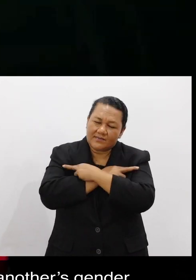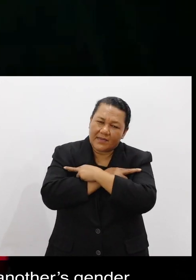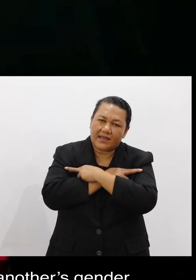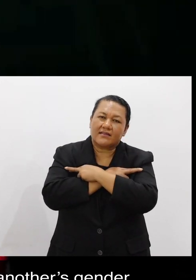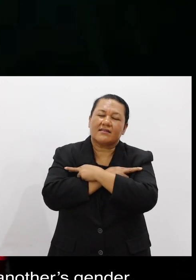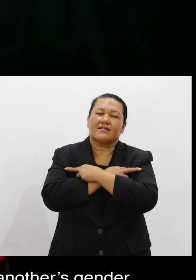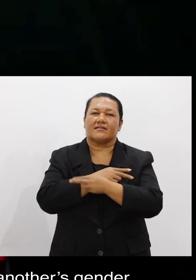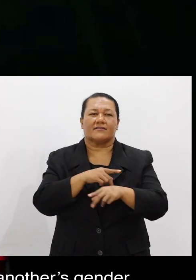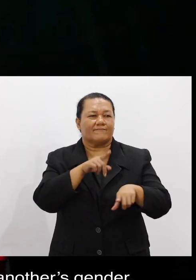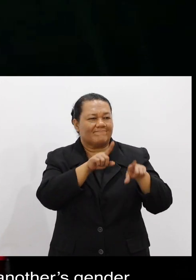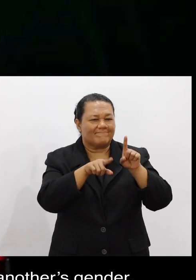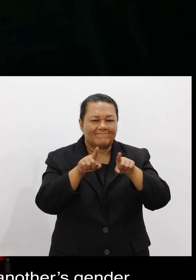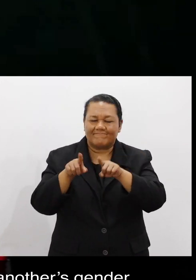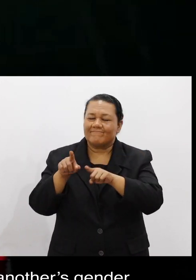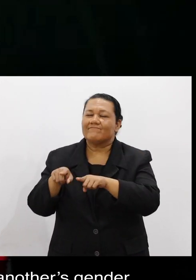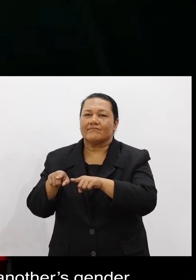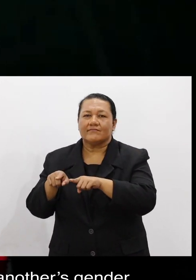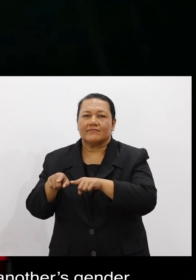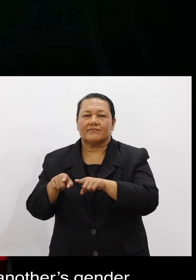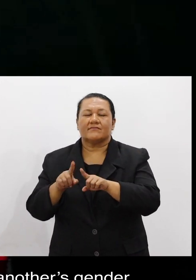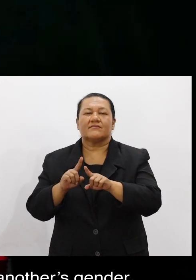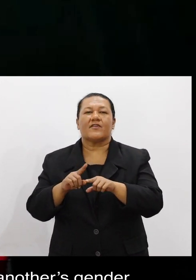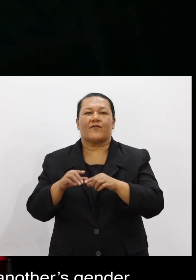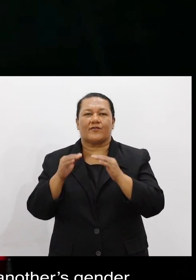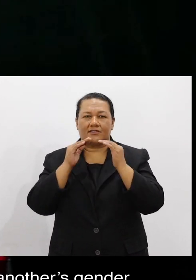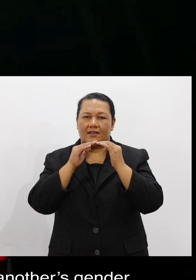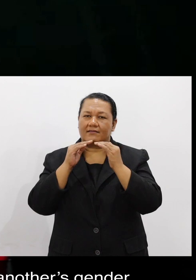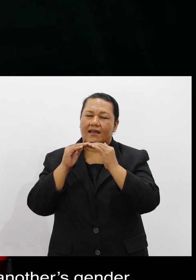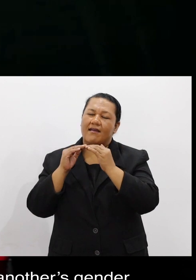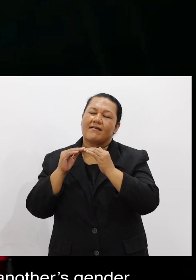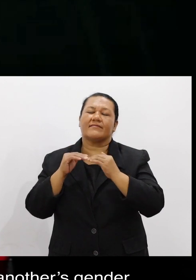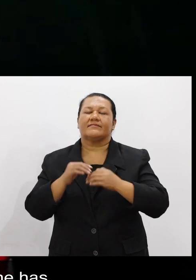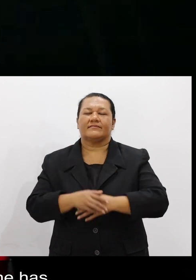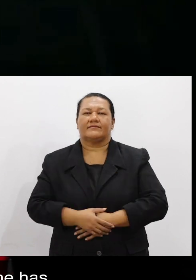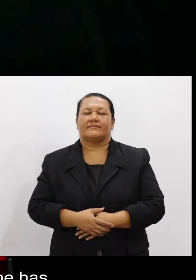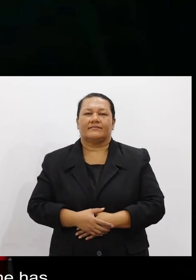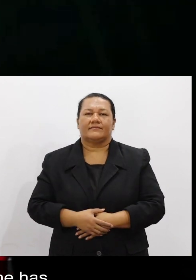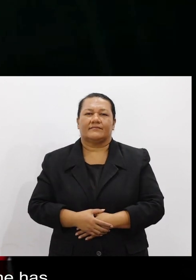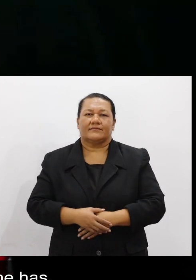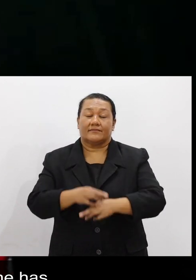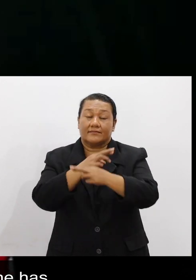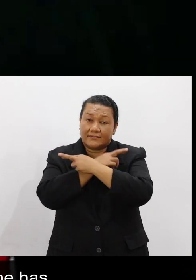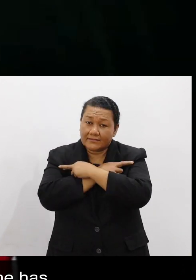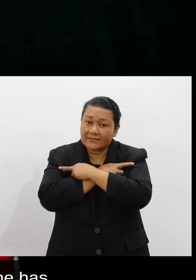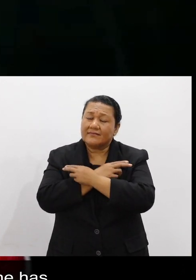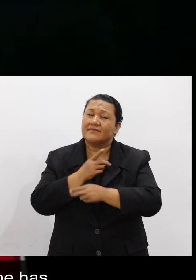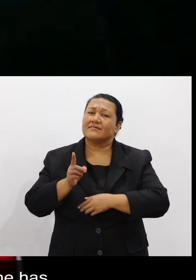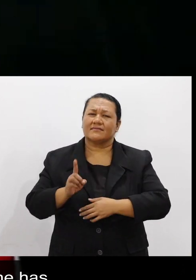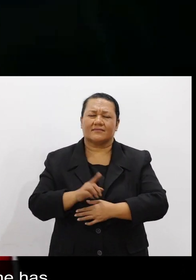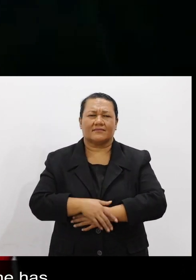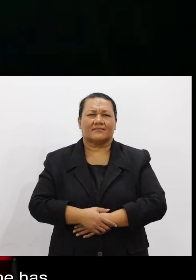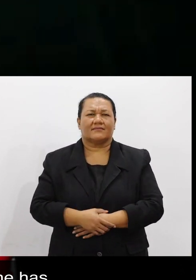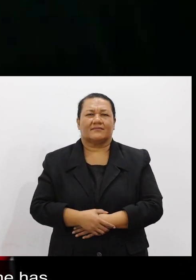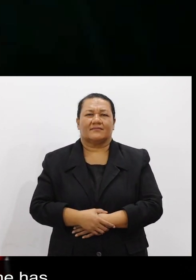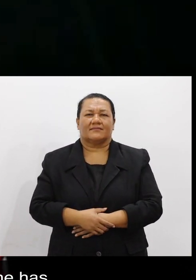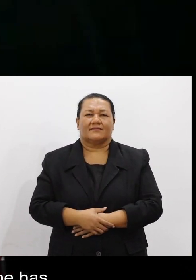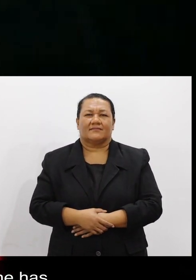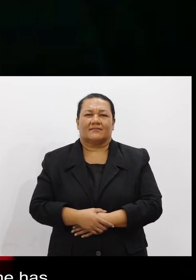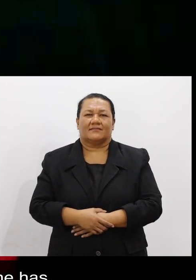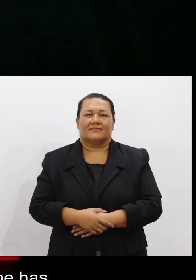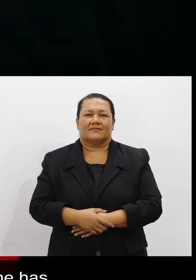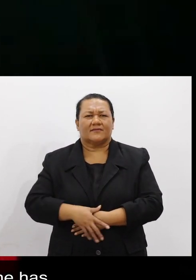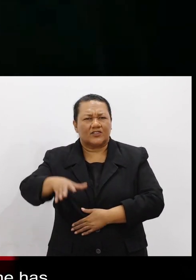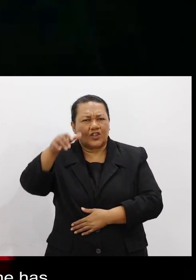respecting one another's gender. The respect, to respect the